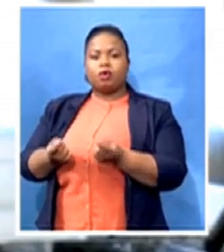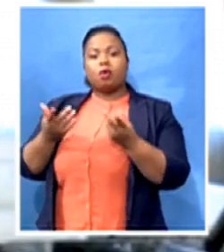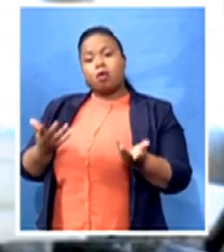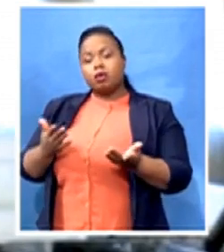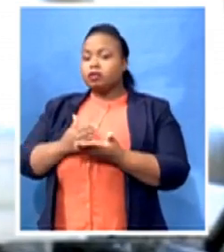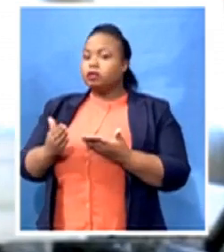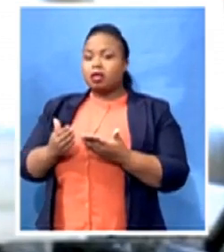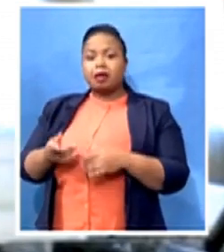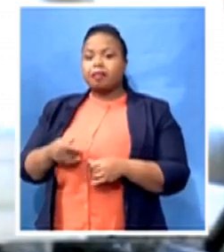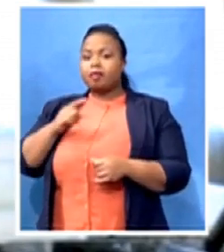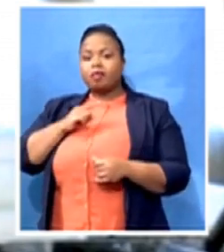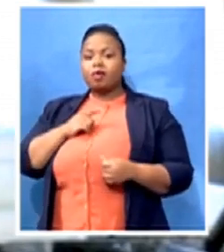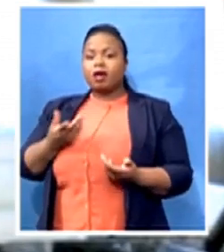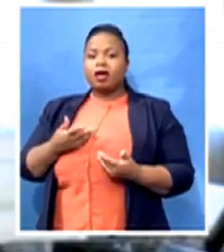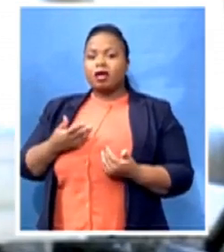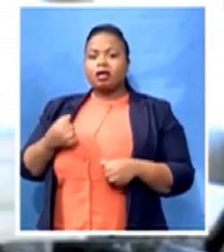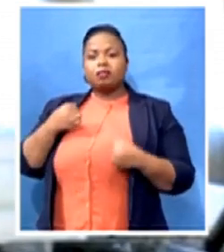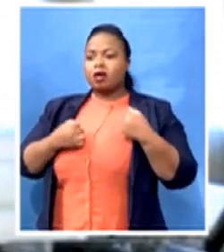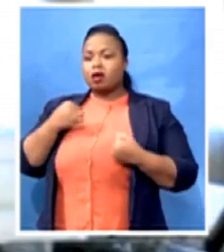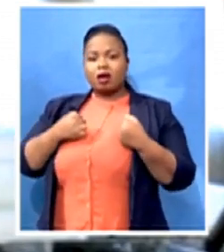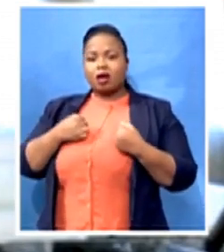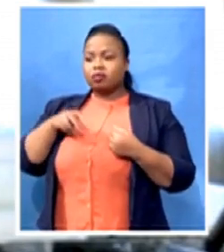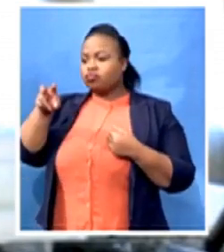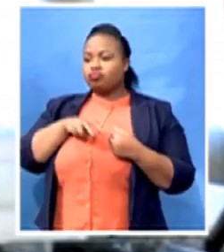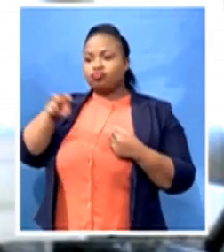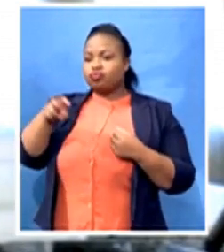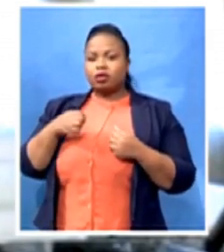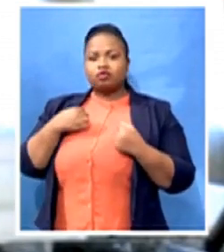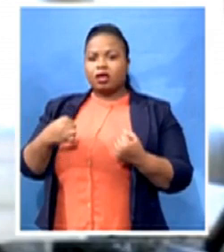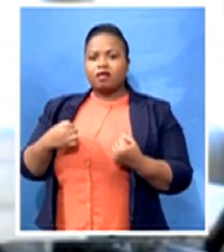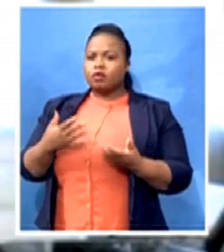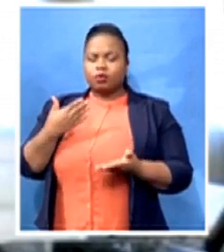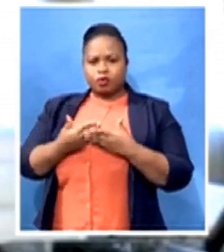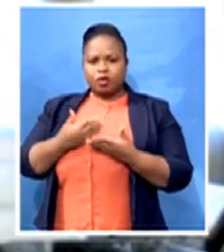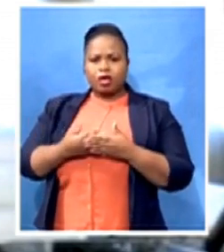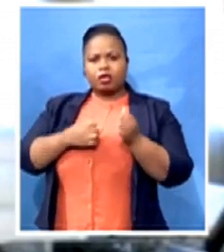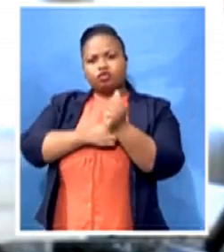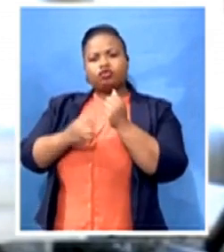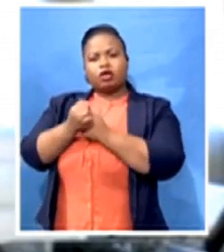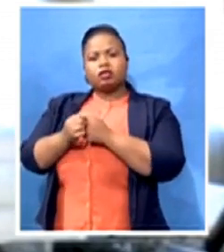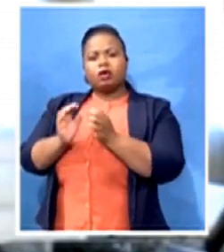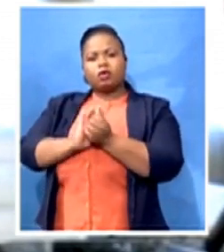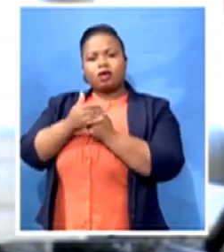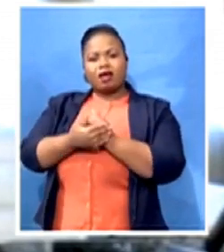they're on lockdown and working from home, they can structure their cover in such a way it primarily covers